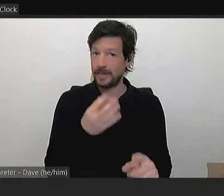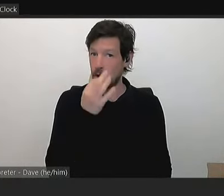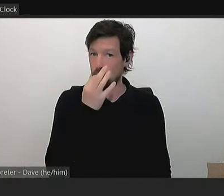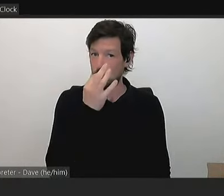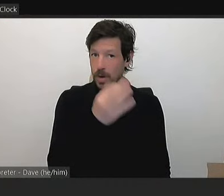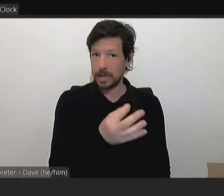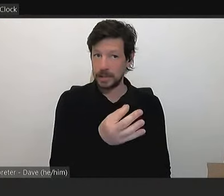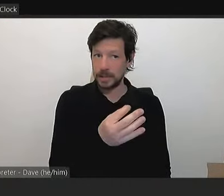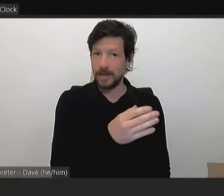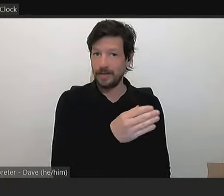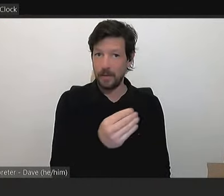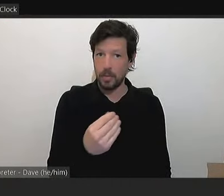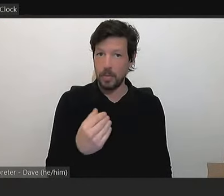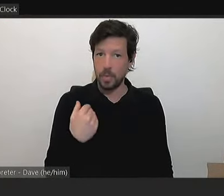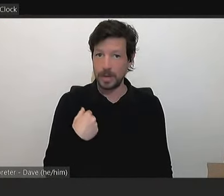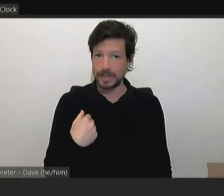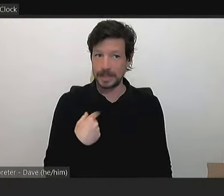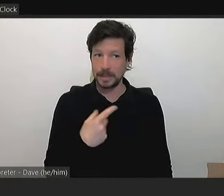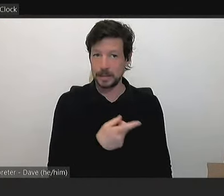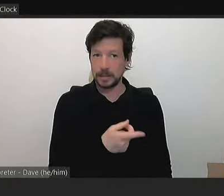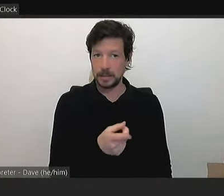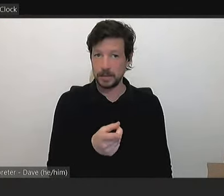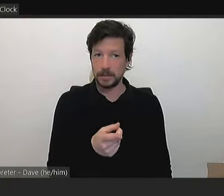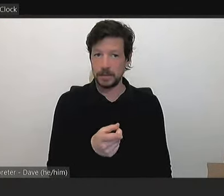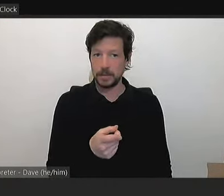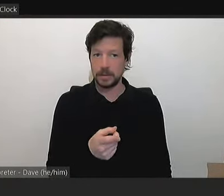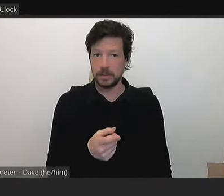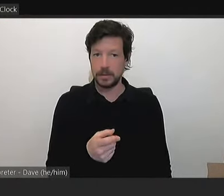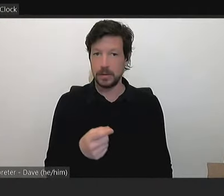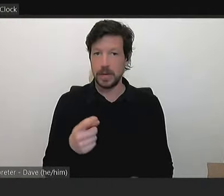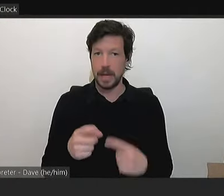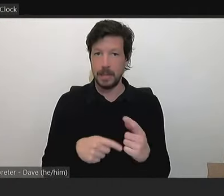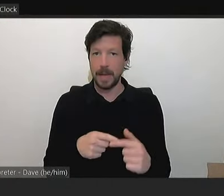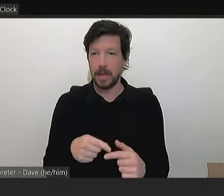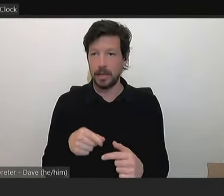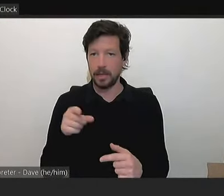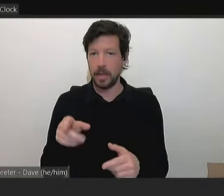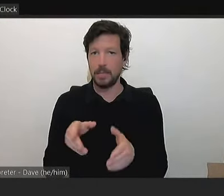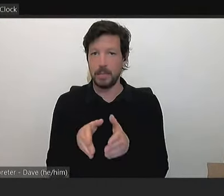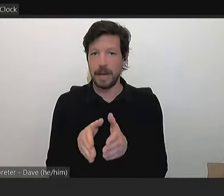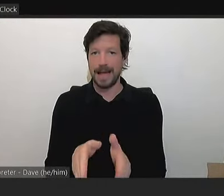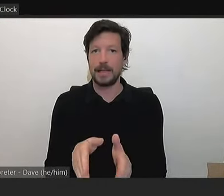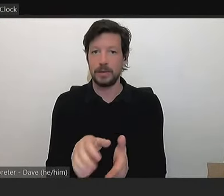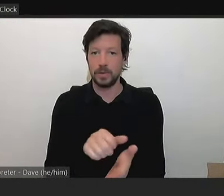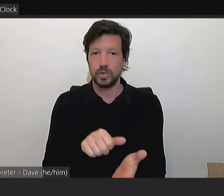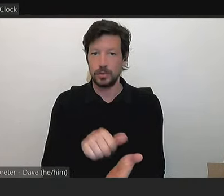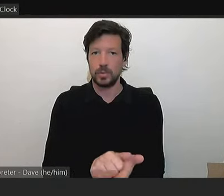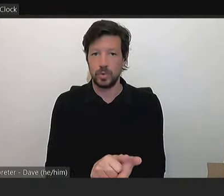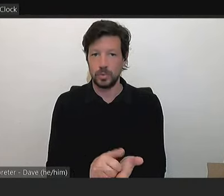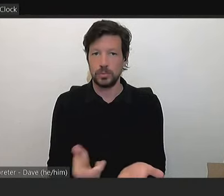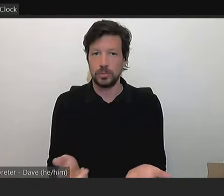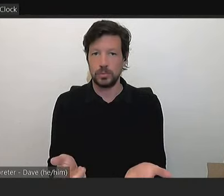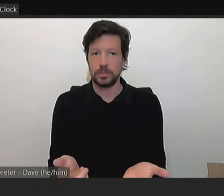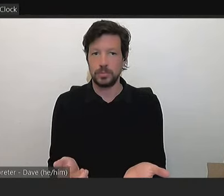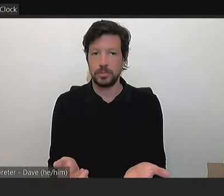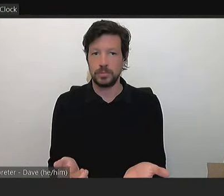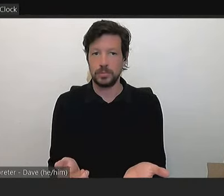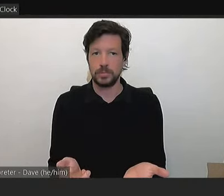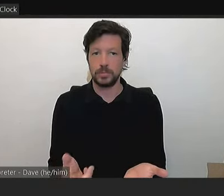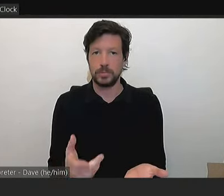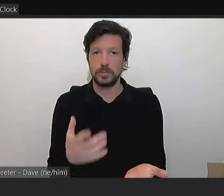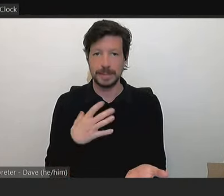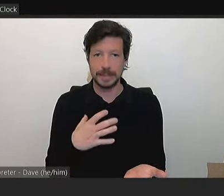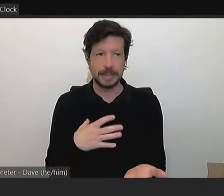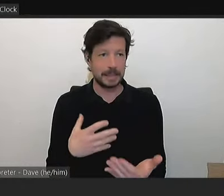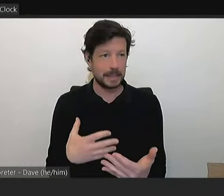residents in relation to the suitability of the pathway and whether the pathway needs increased immediate